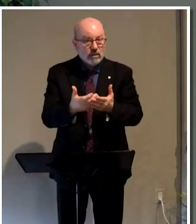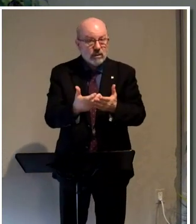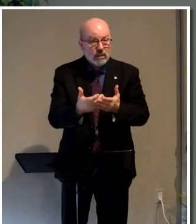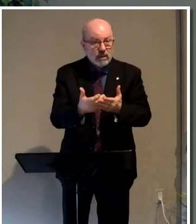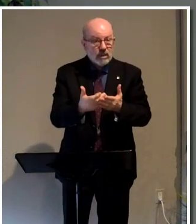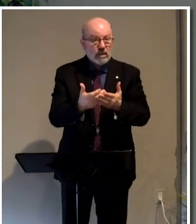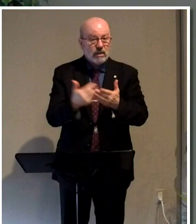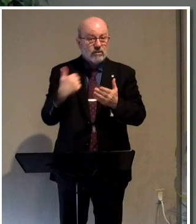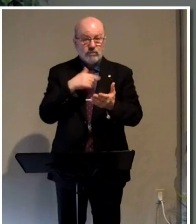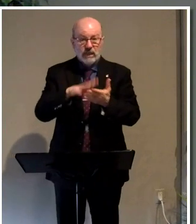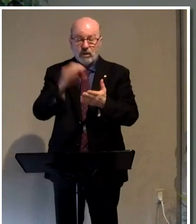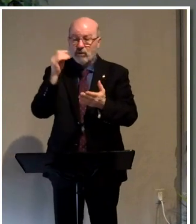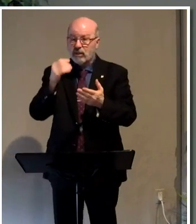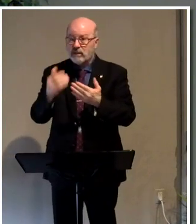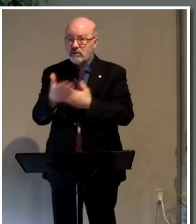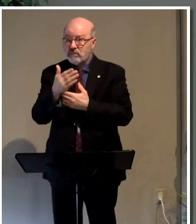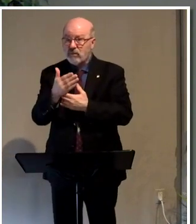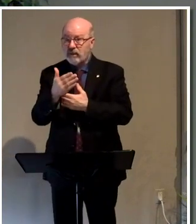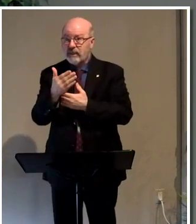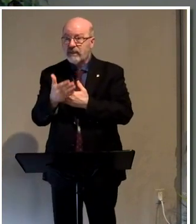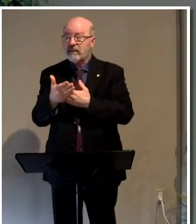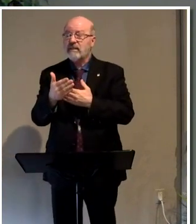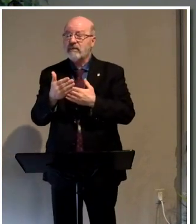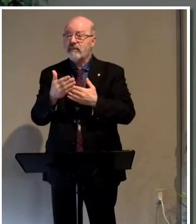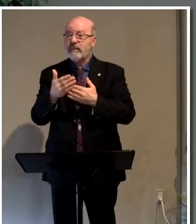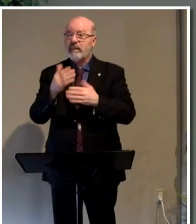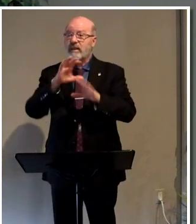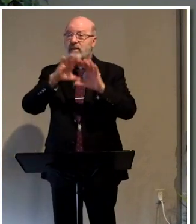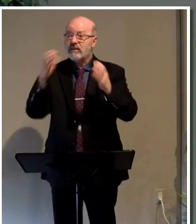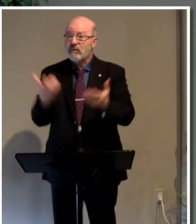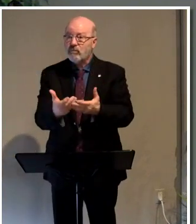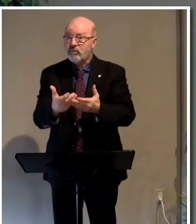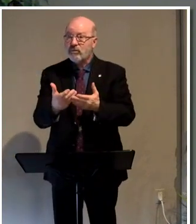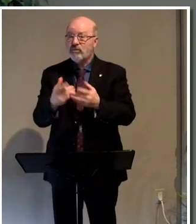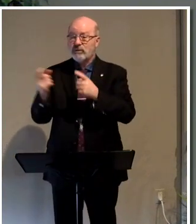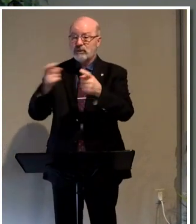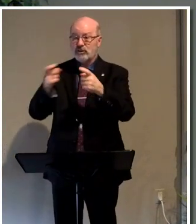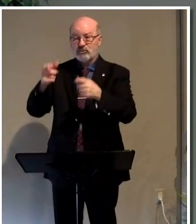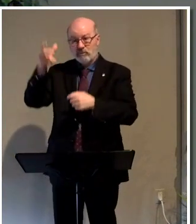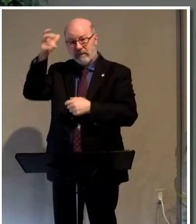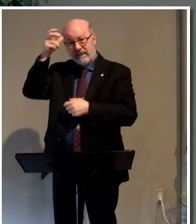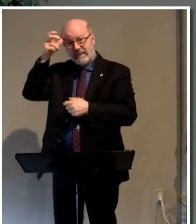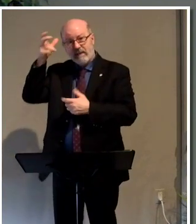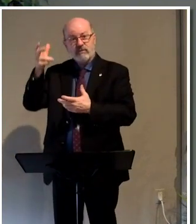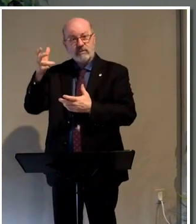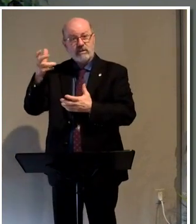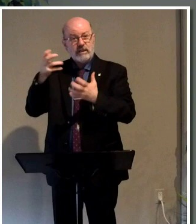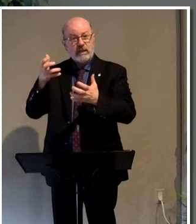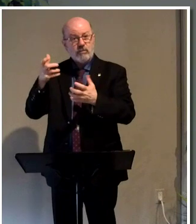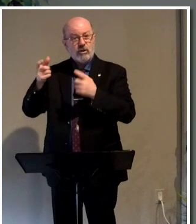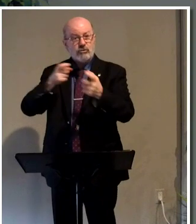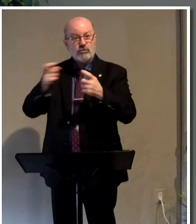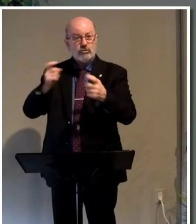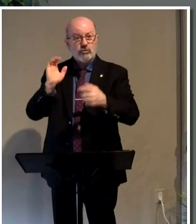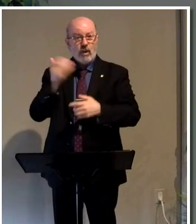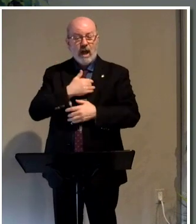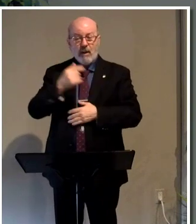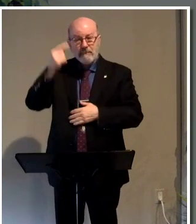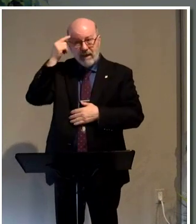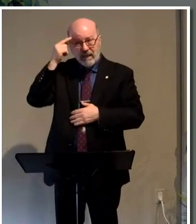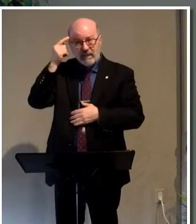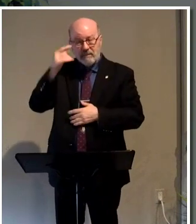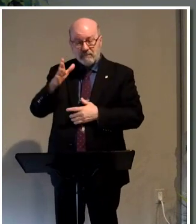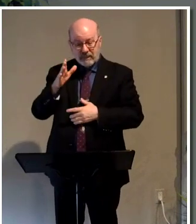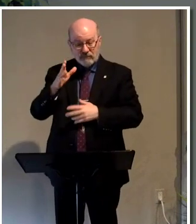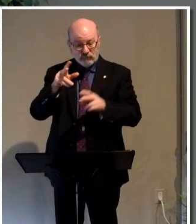as we learned this morning in the morning service, the world is controlled by the devil and they want to control our minds. But if we will